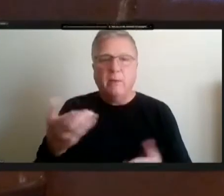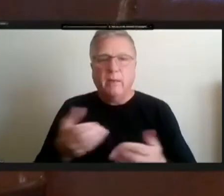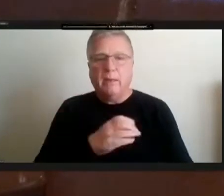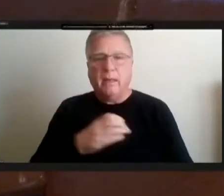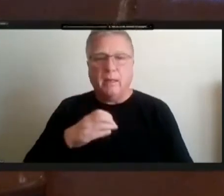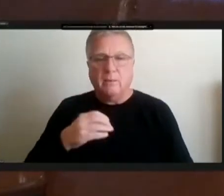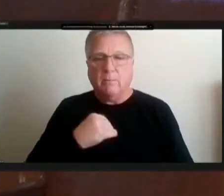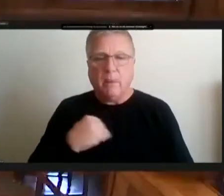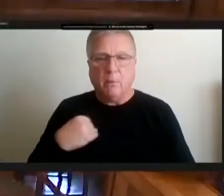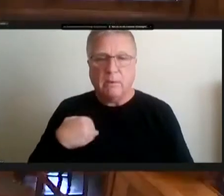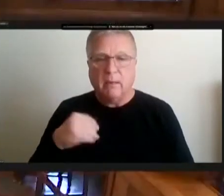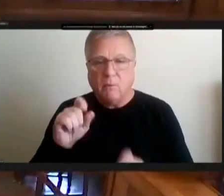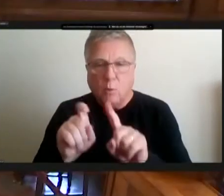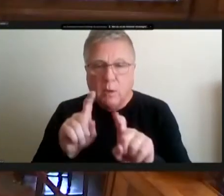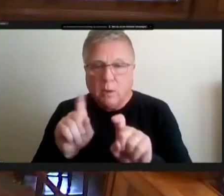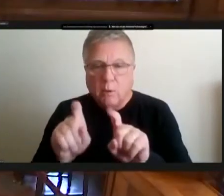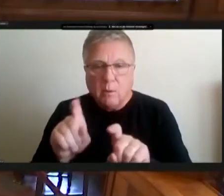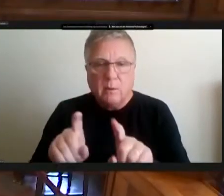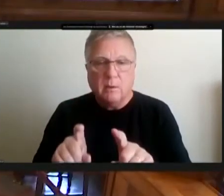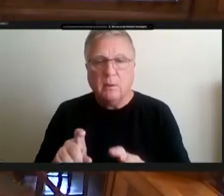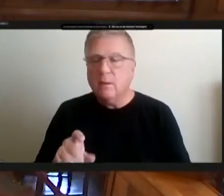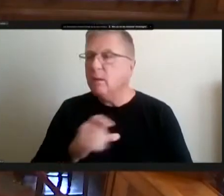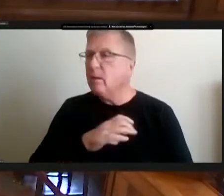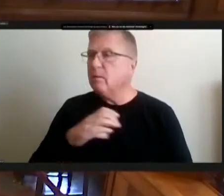question councilman codkill